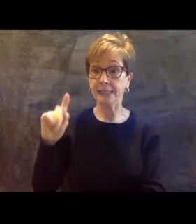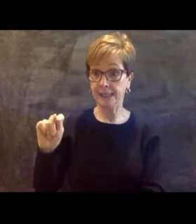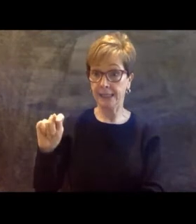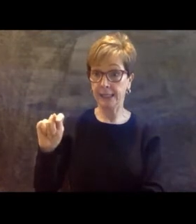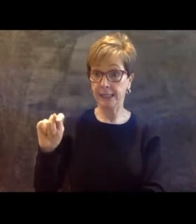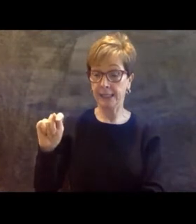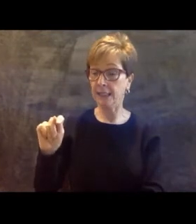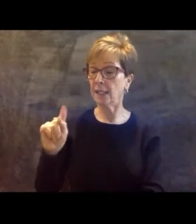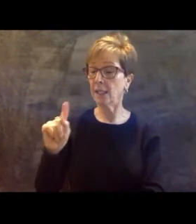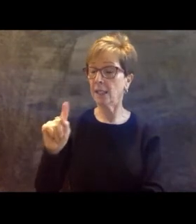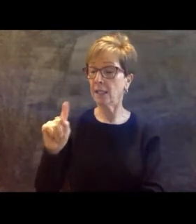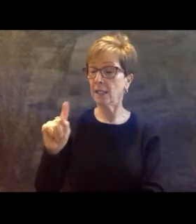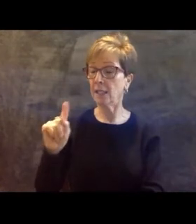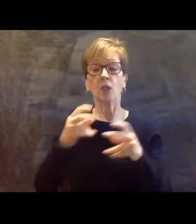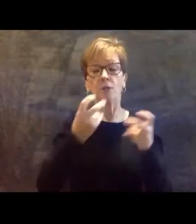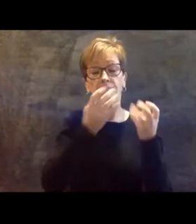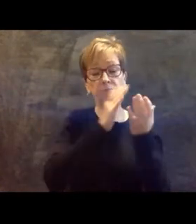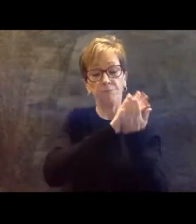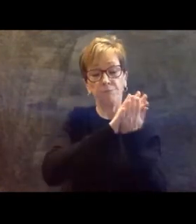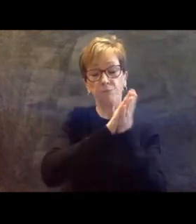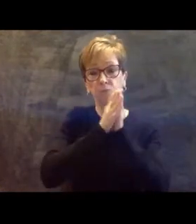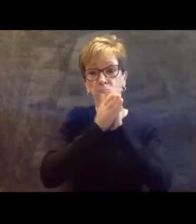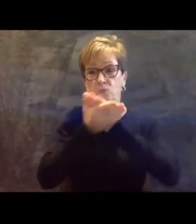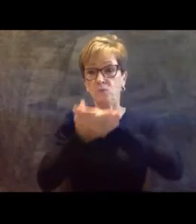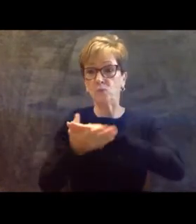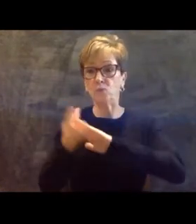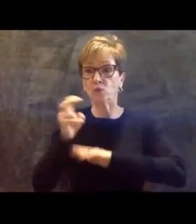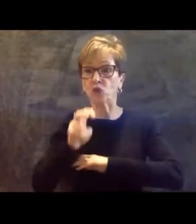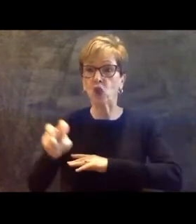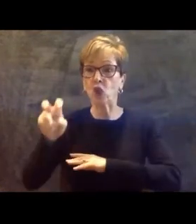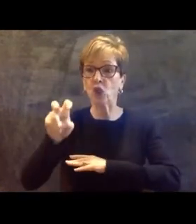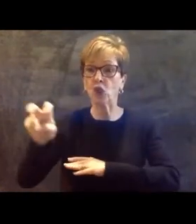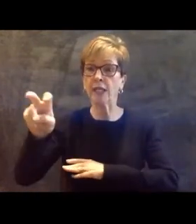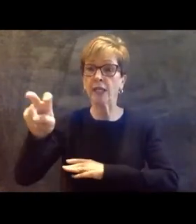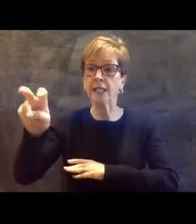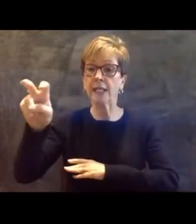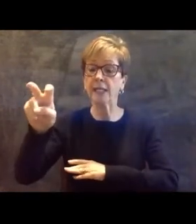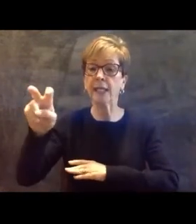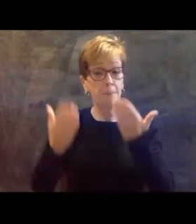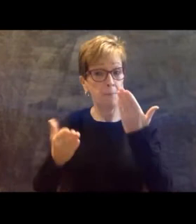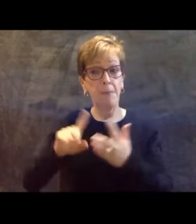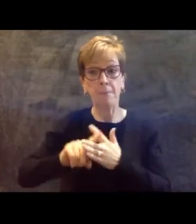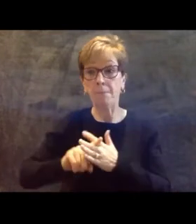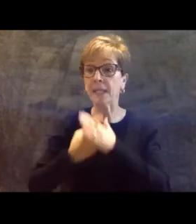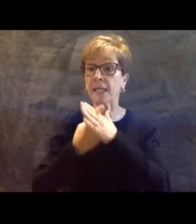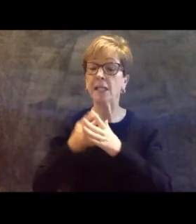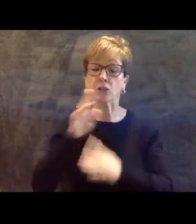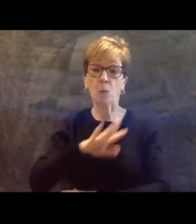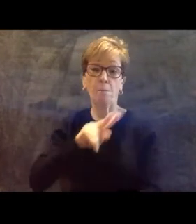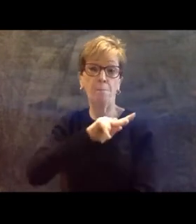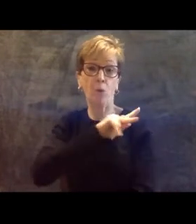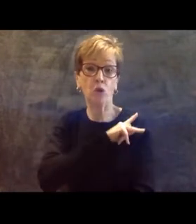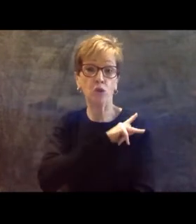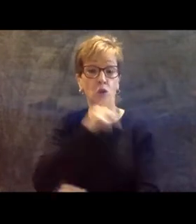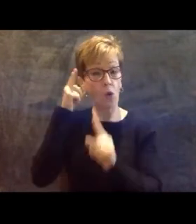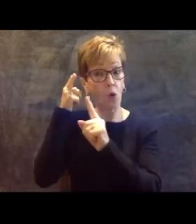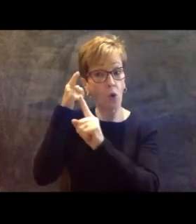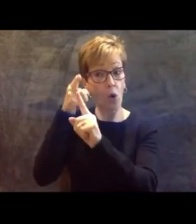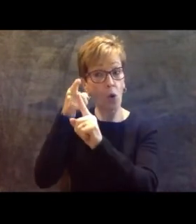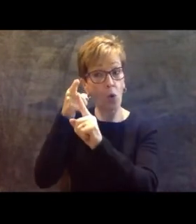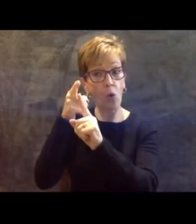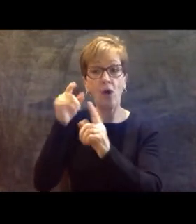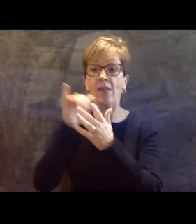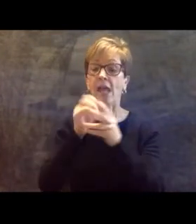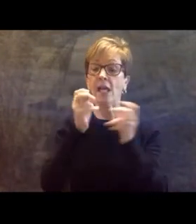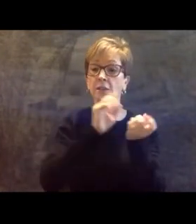journey. A journey that may have began as a personal goal, but transformed into a